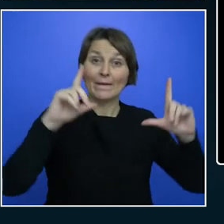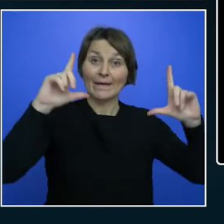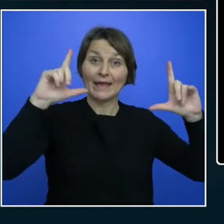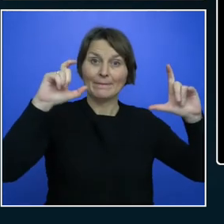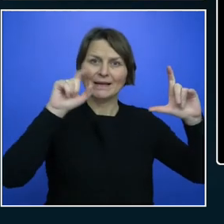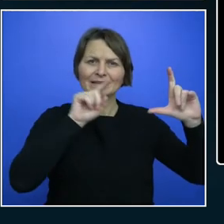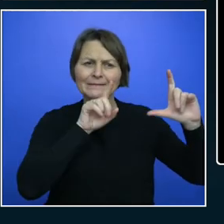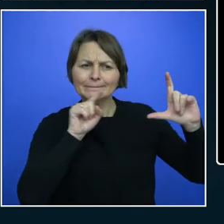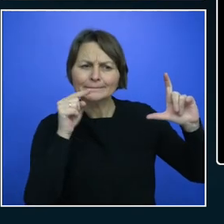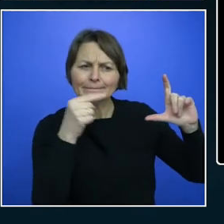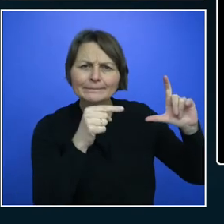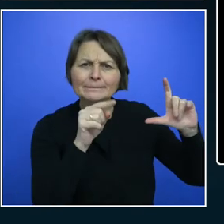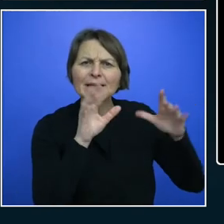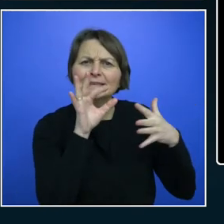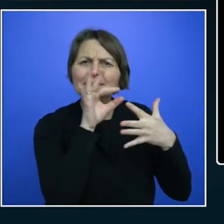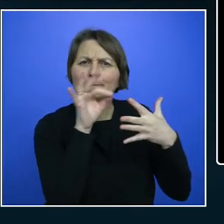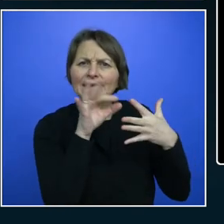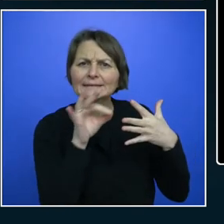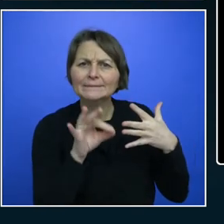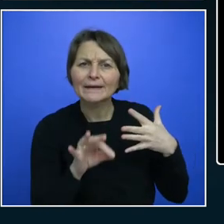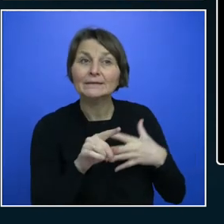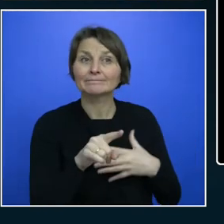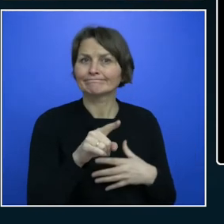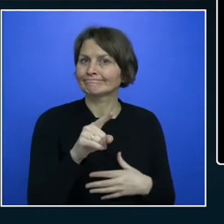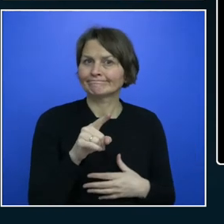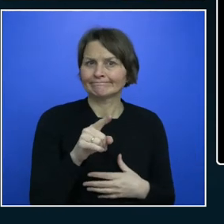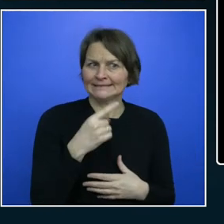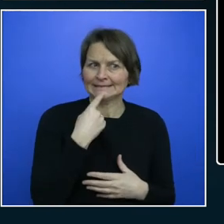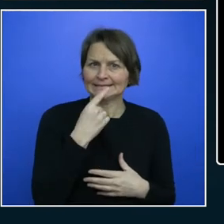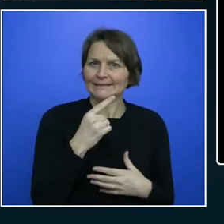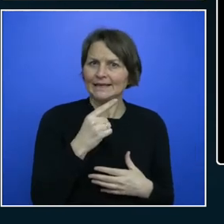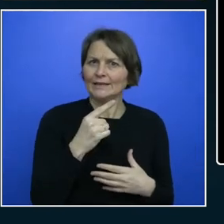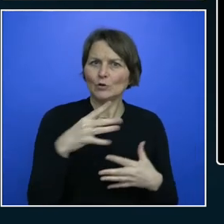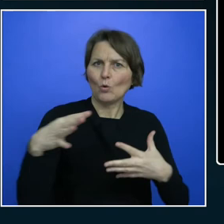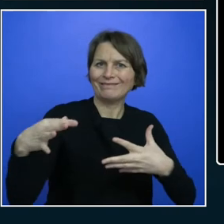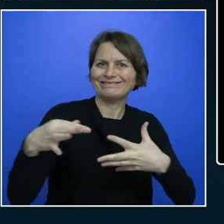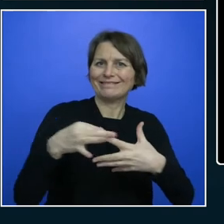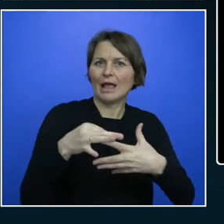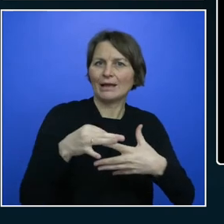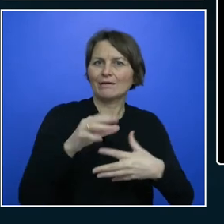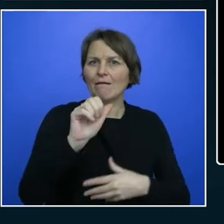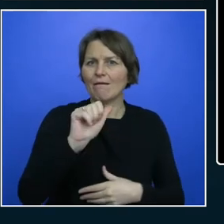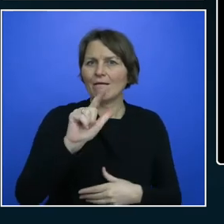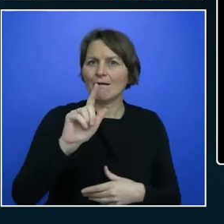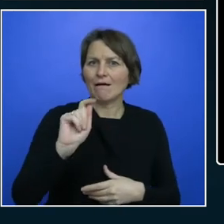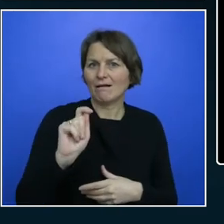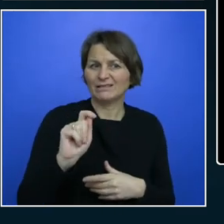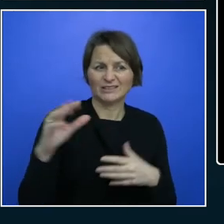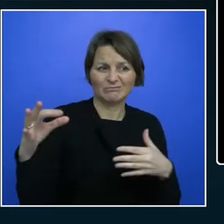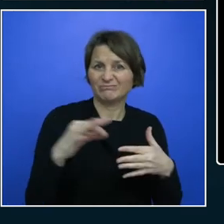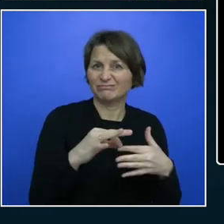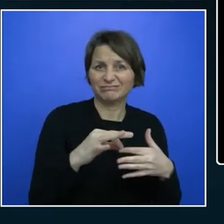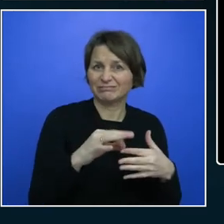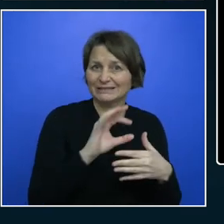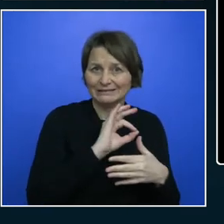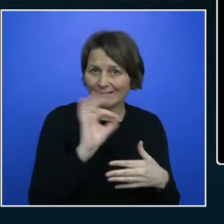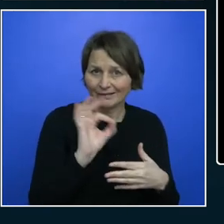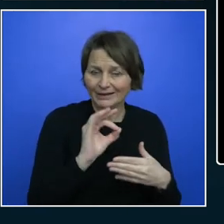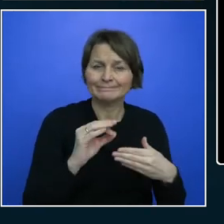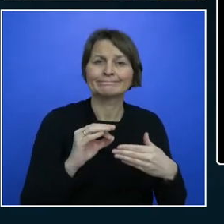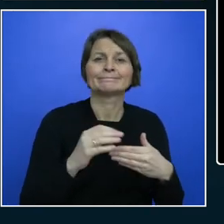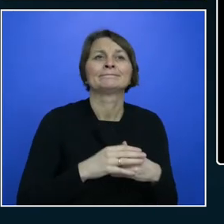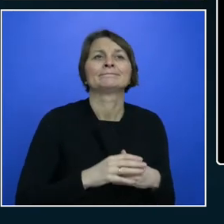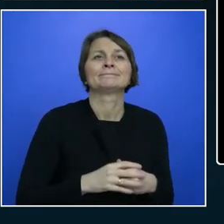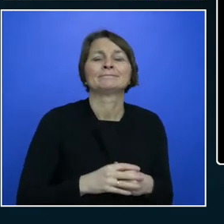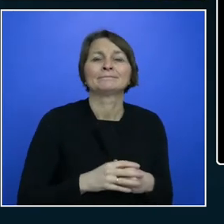And you'll see there suddenly now there is no alt tag linked to that image. Also, if I go into my list items here and I go